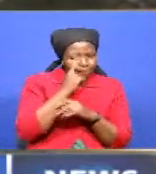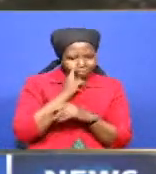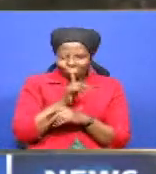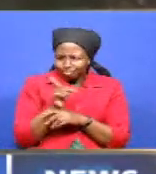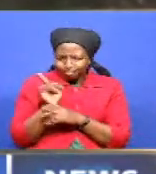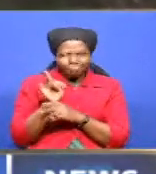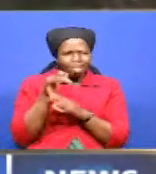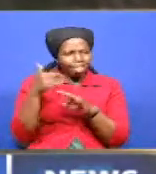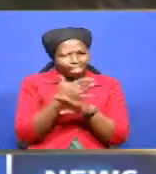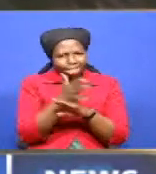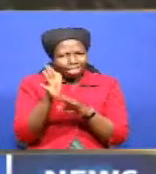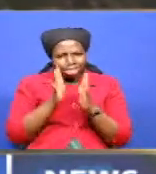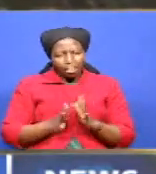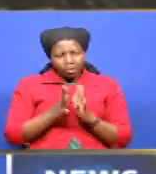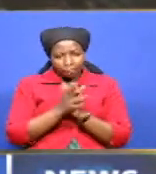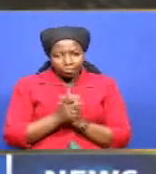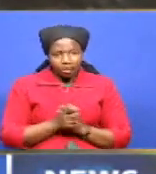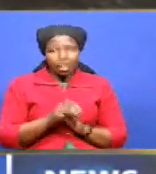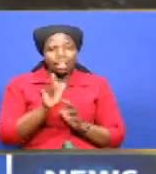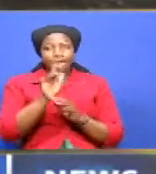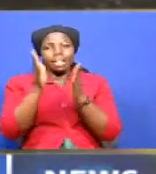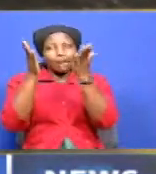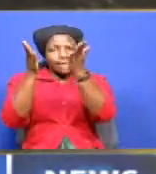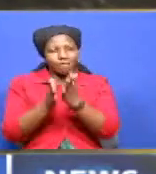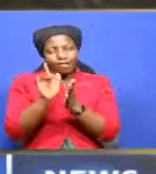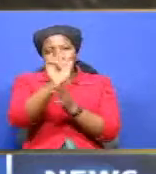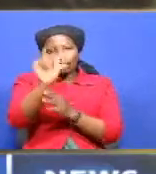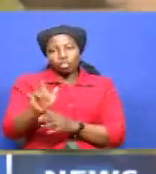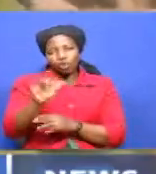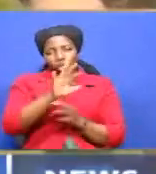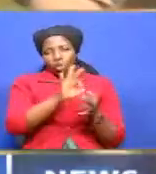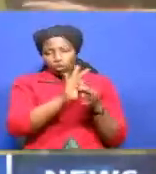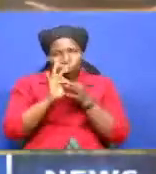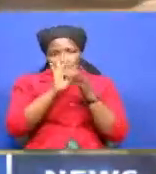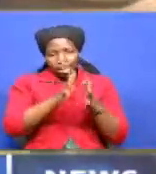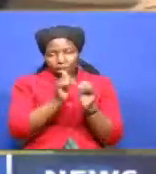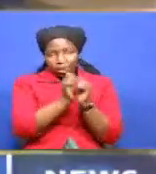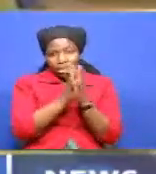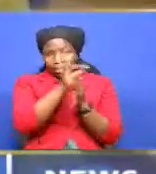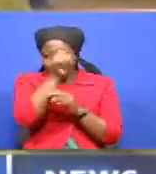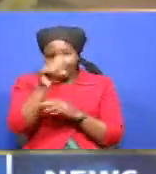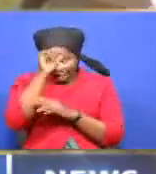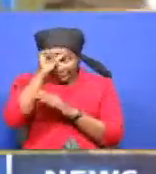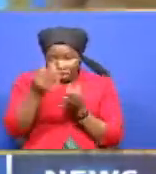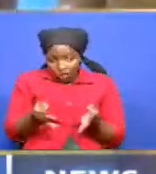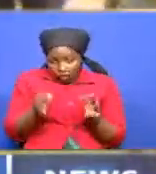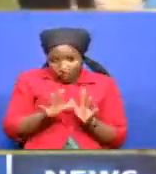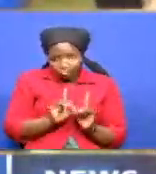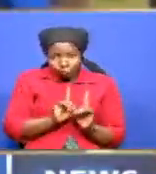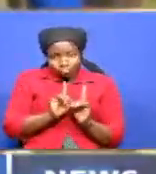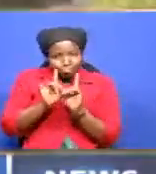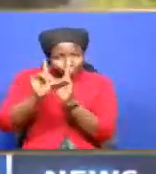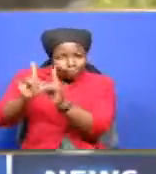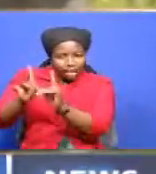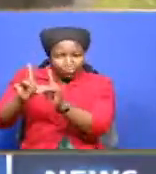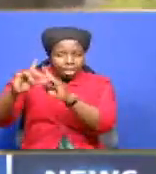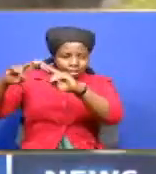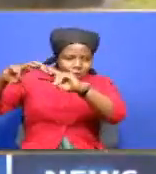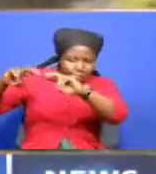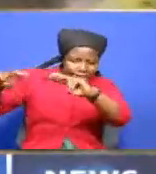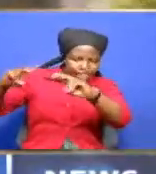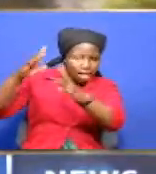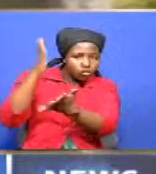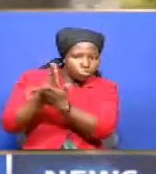Rift Valley Regional Coordinator George Natembea in the company of other government officials conducting a fact-finding